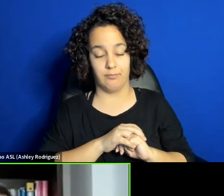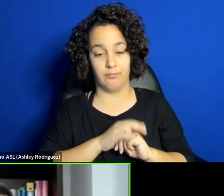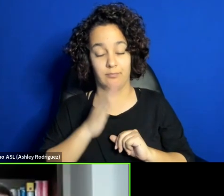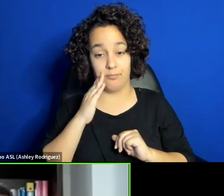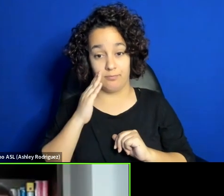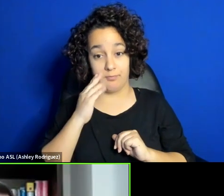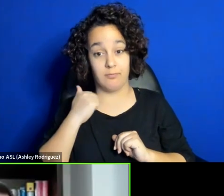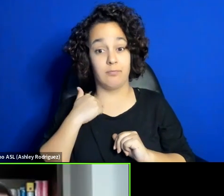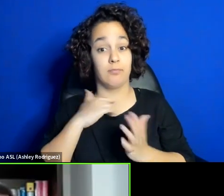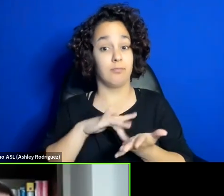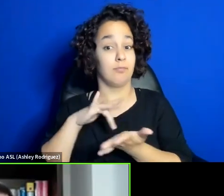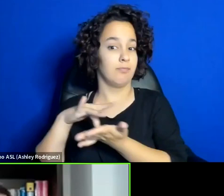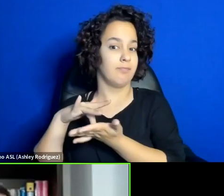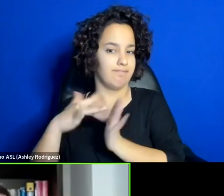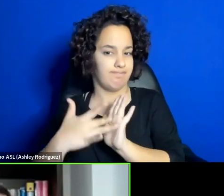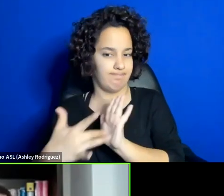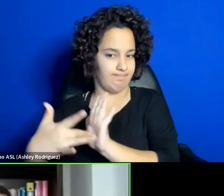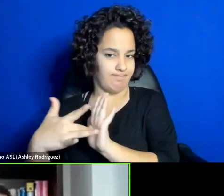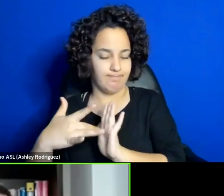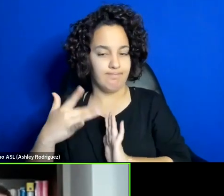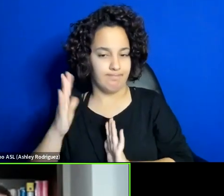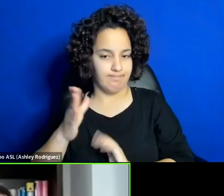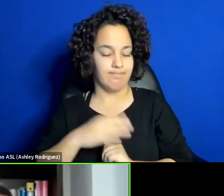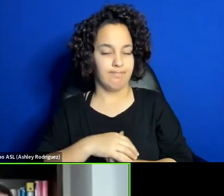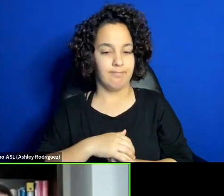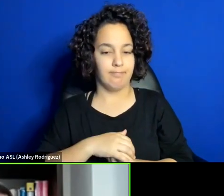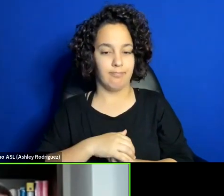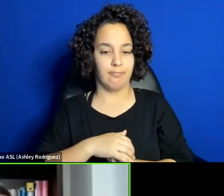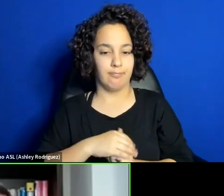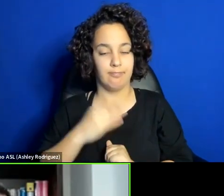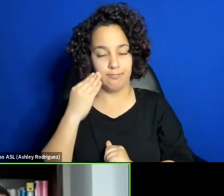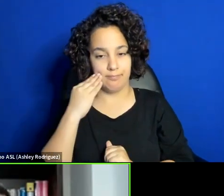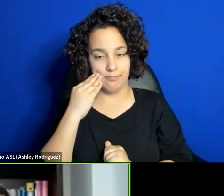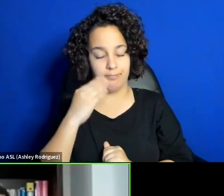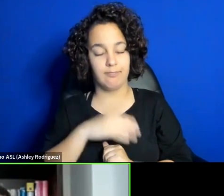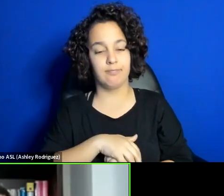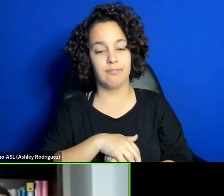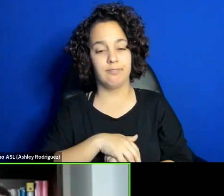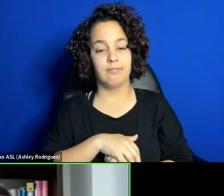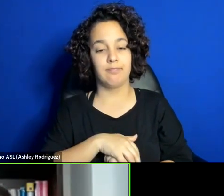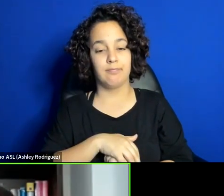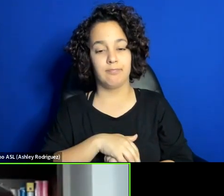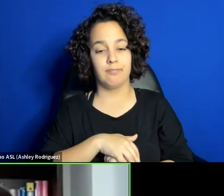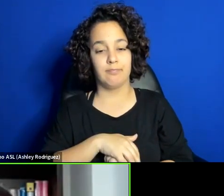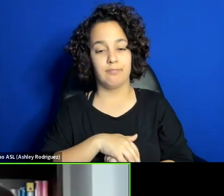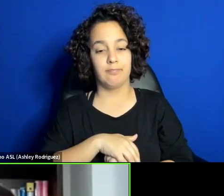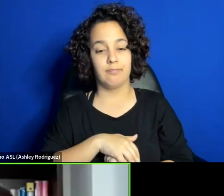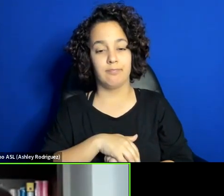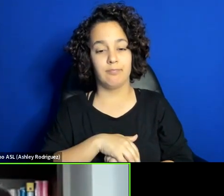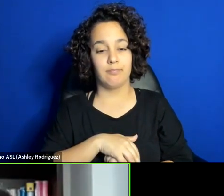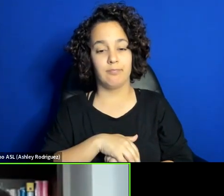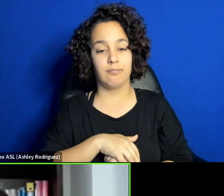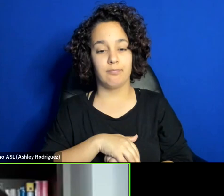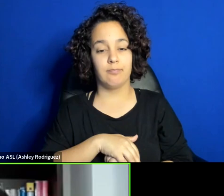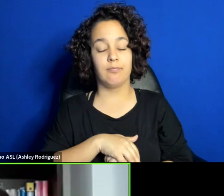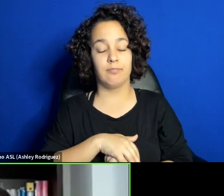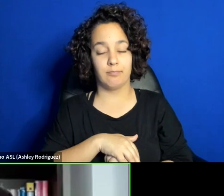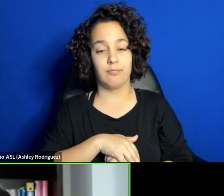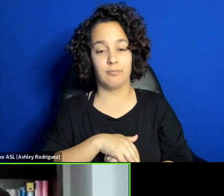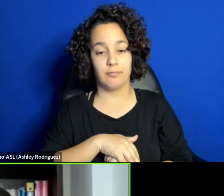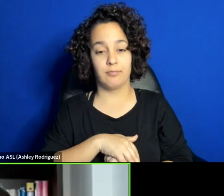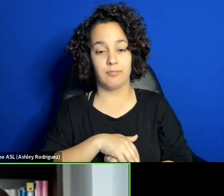from all the off center. Dr. And so this off center and center